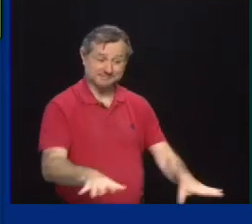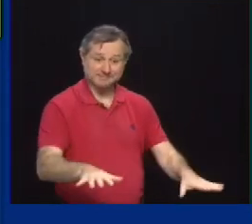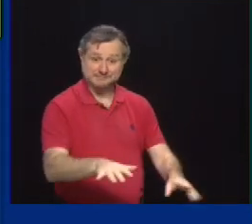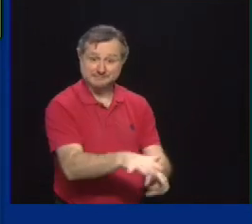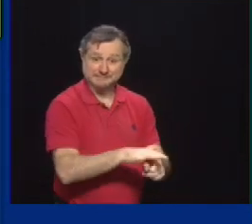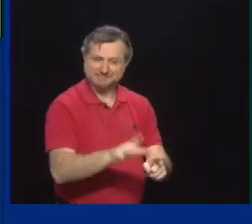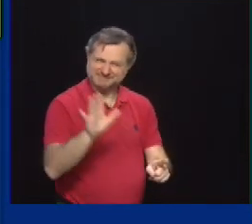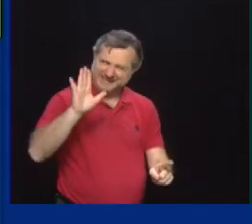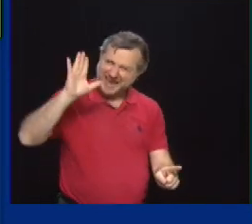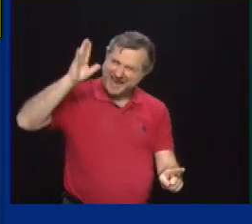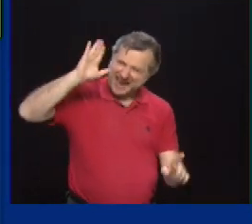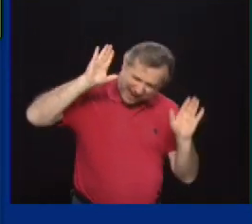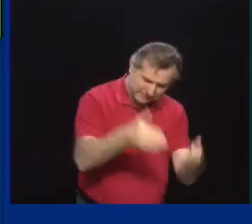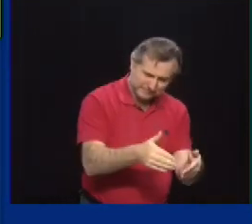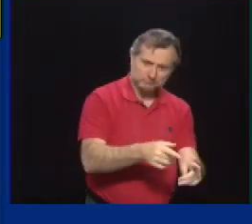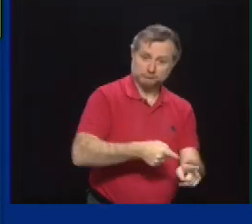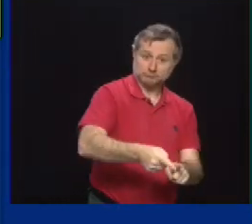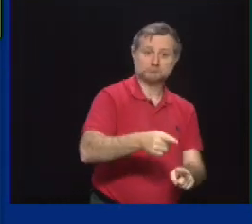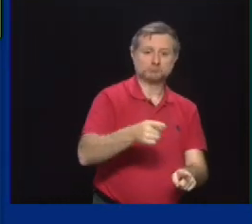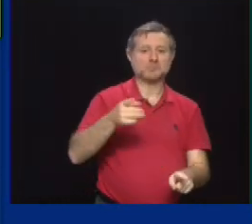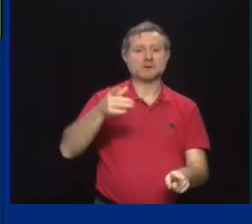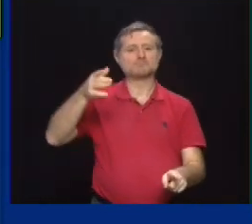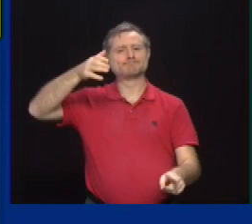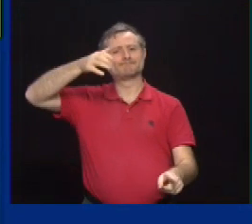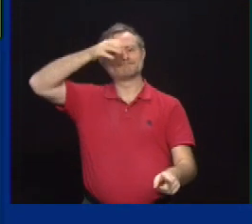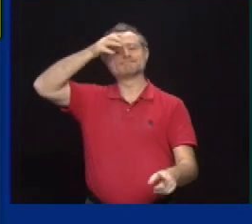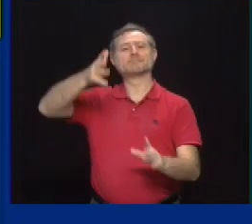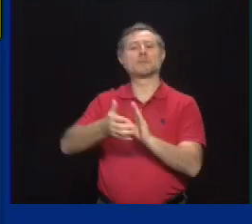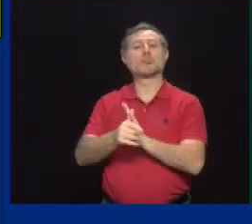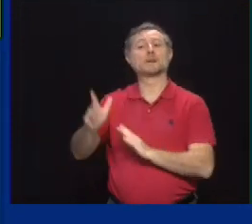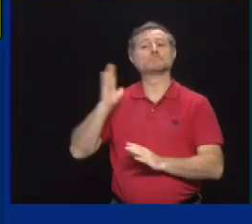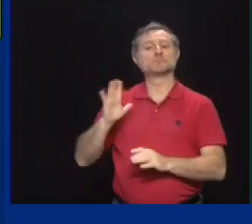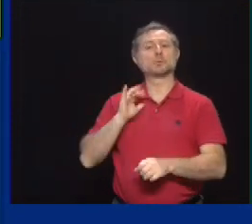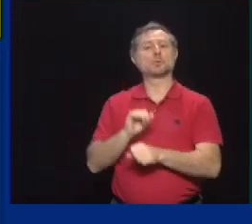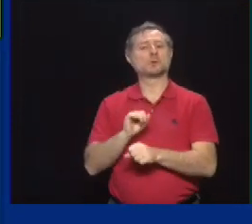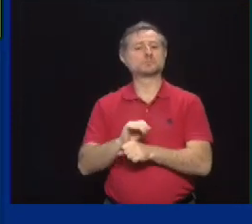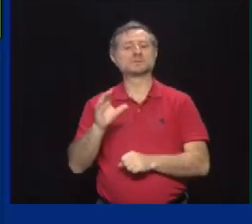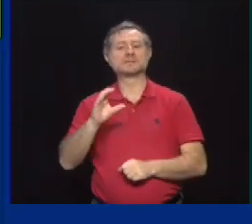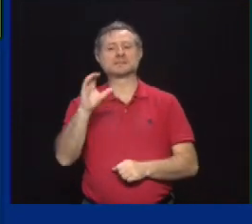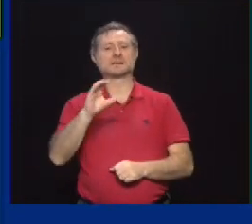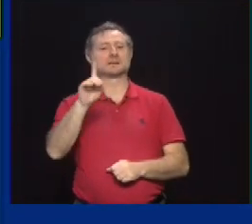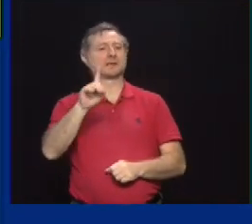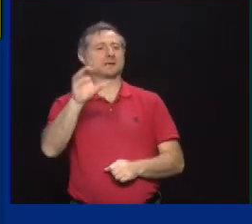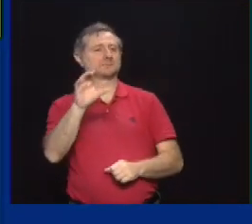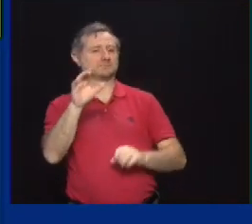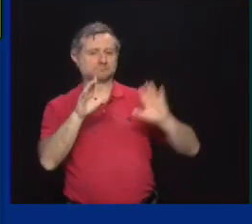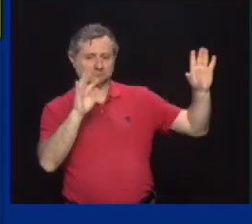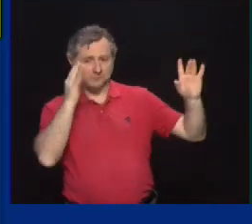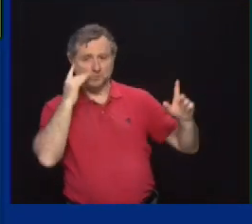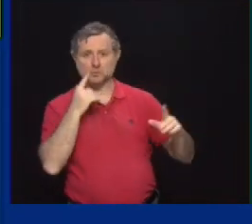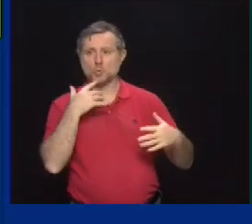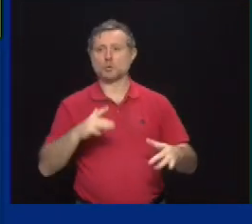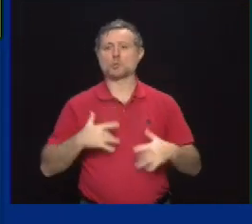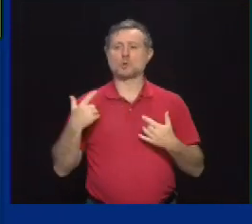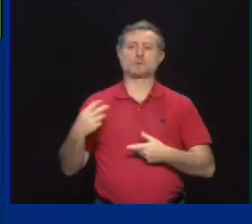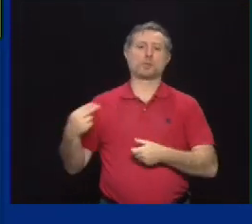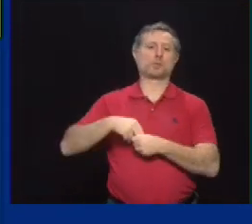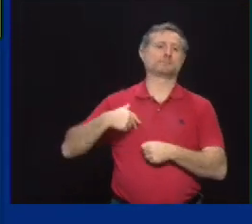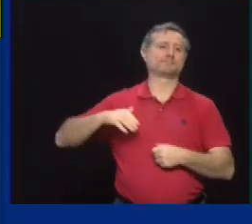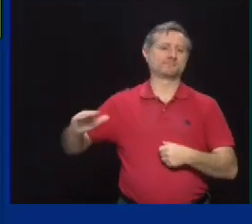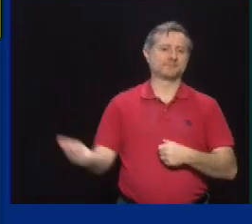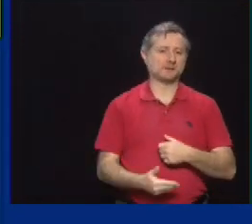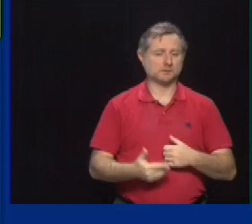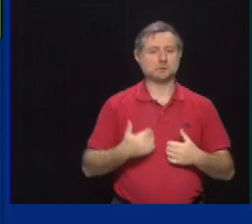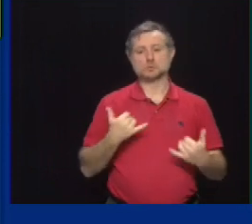expert. She worked at the CDC before, so she knows what she's doing there. And we're delighted to have her joining us today. And I'd like her to come up and say a couple of words about